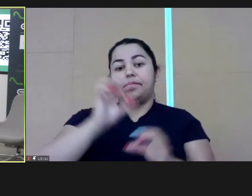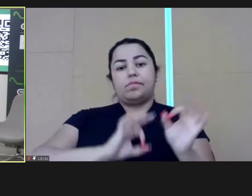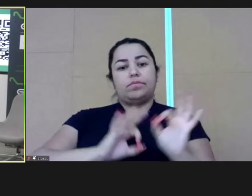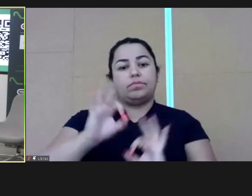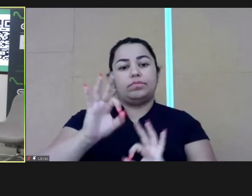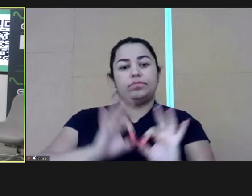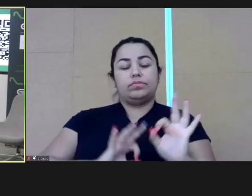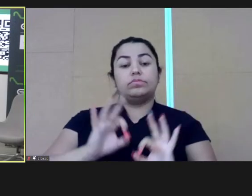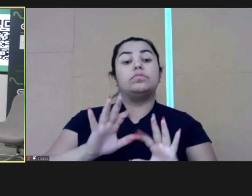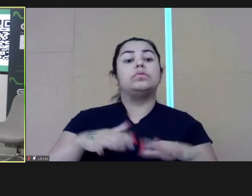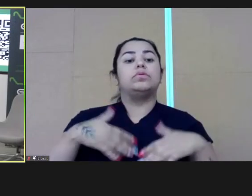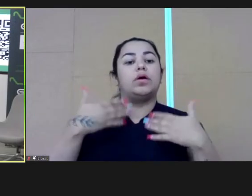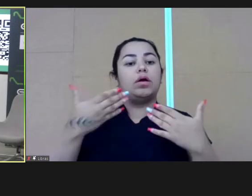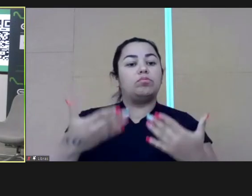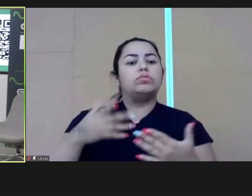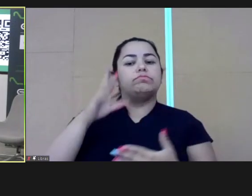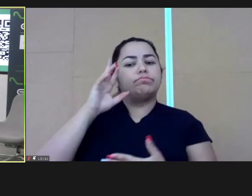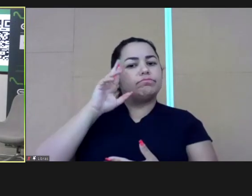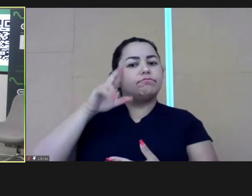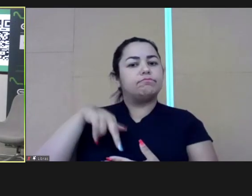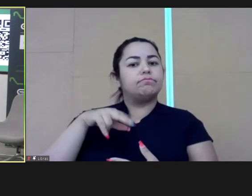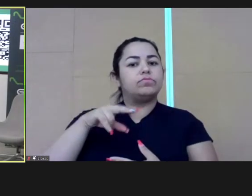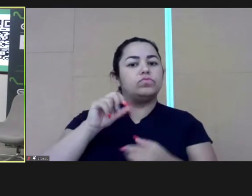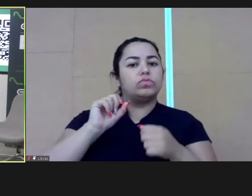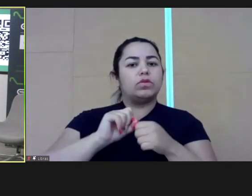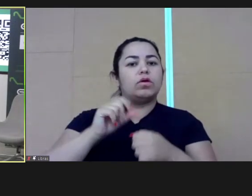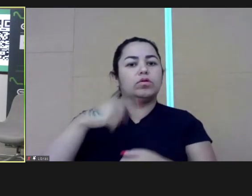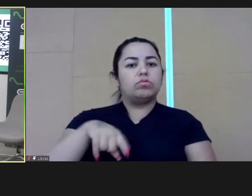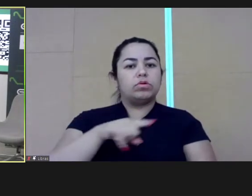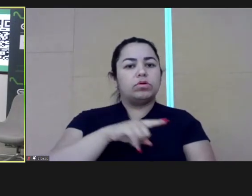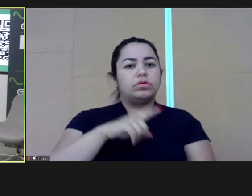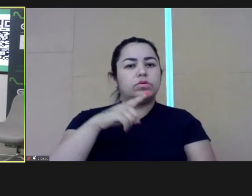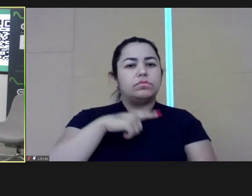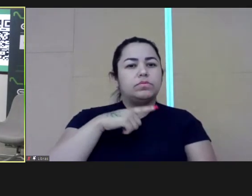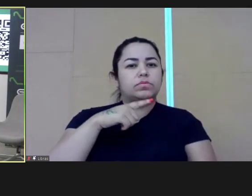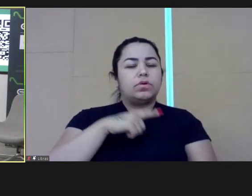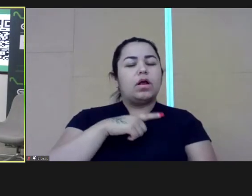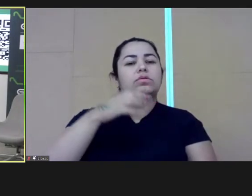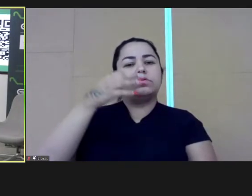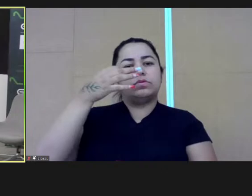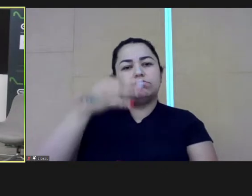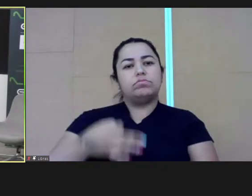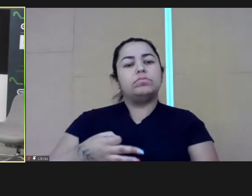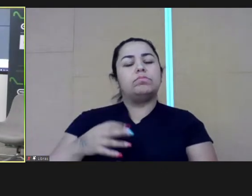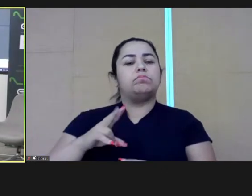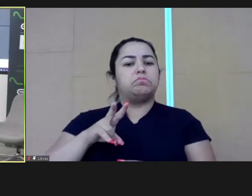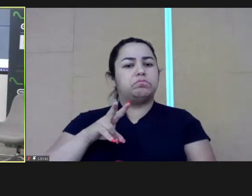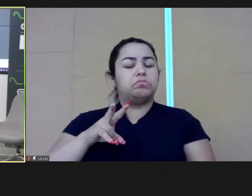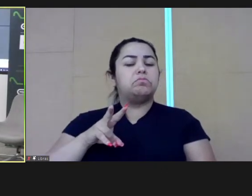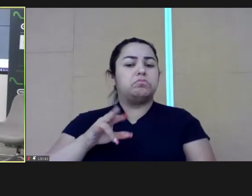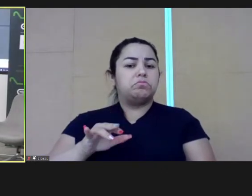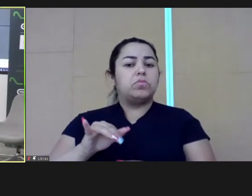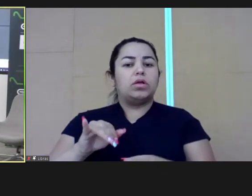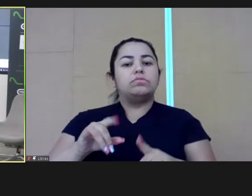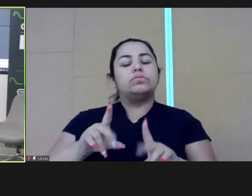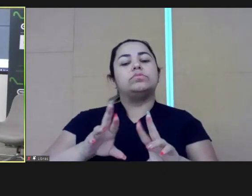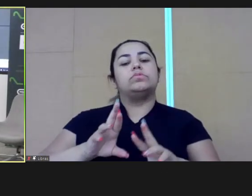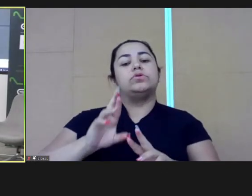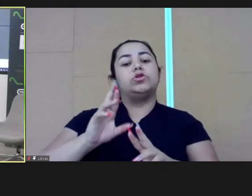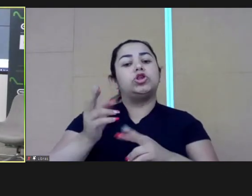transform their organizational culture in the places they work. So